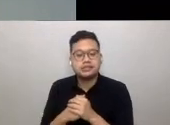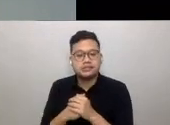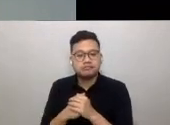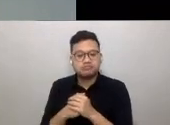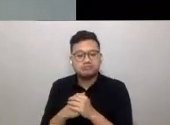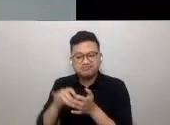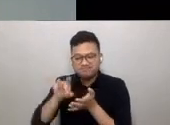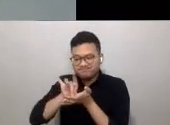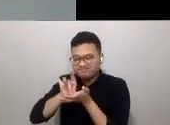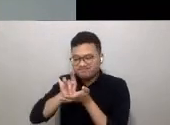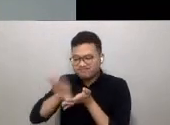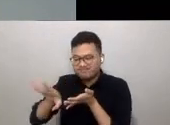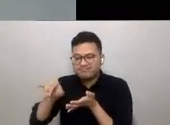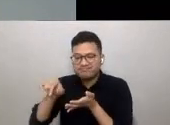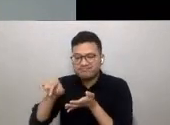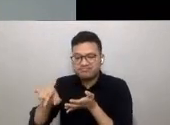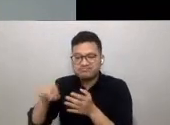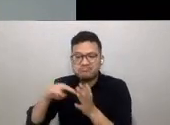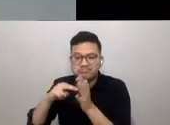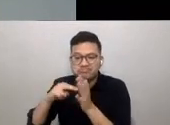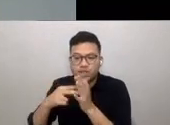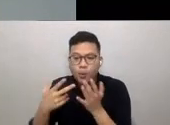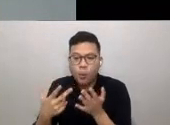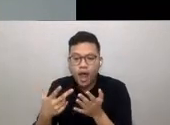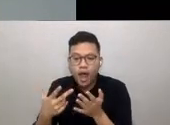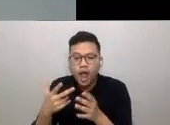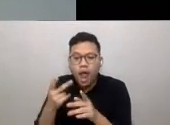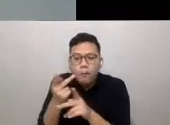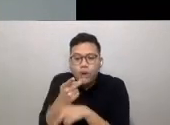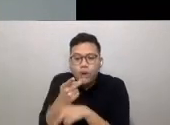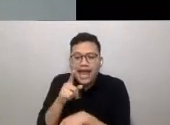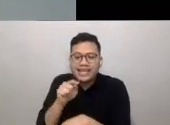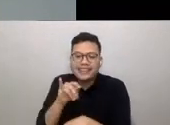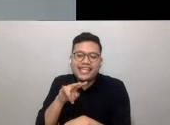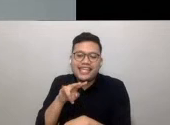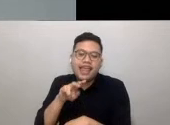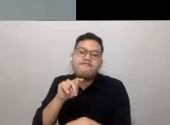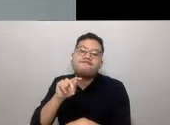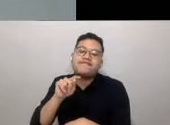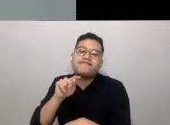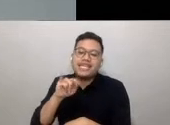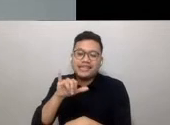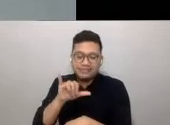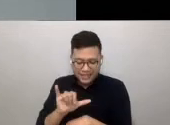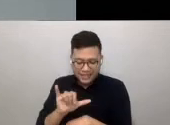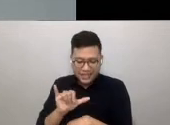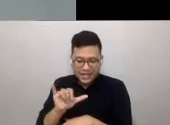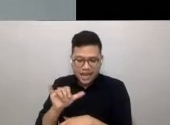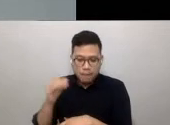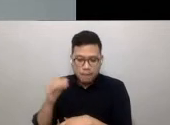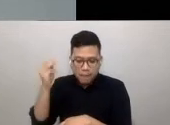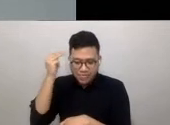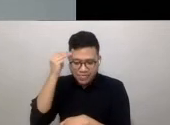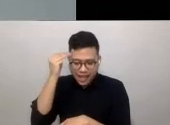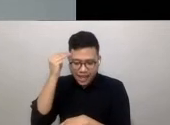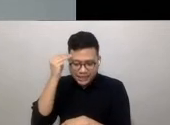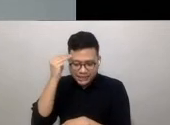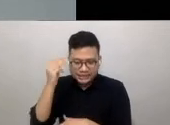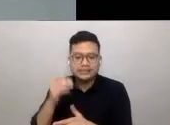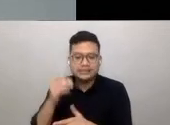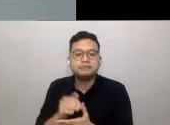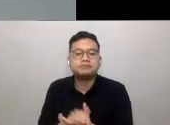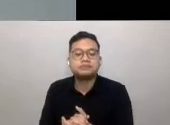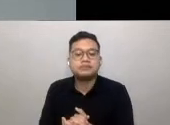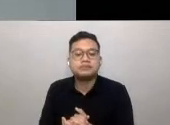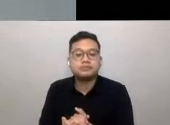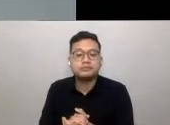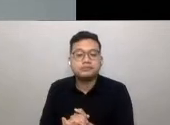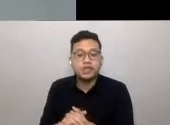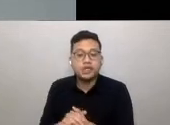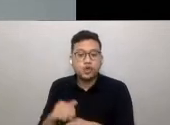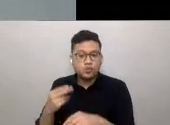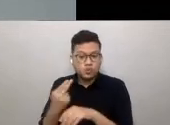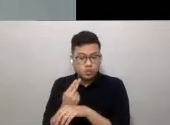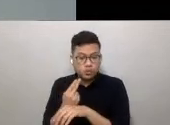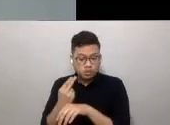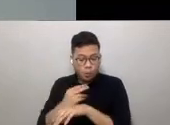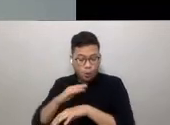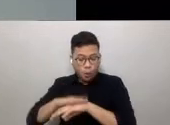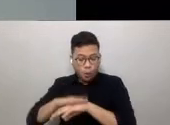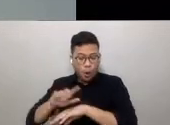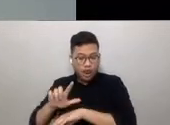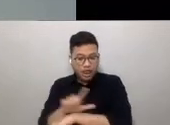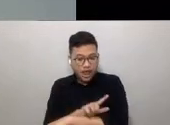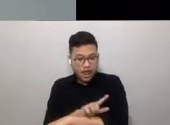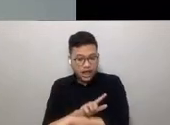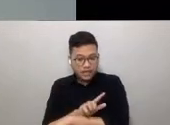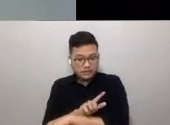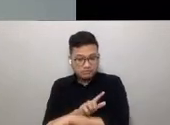-productivity mentality. By using technology as a means of close or virtual connection, out of sight need